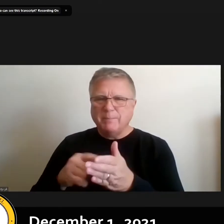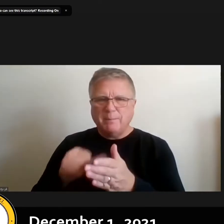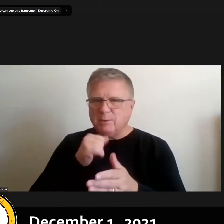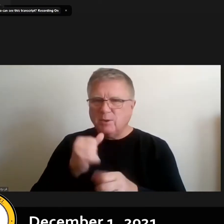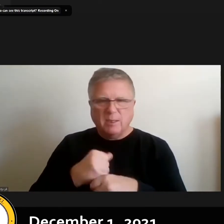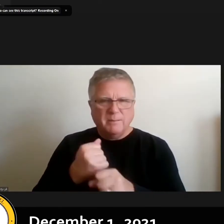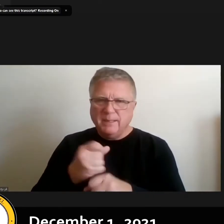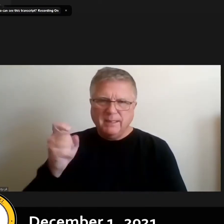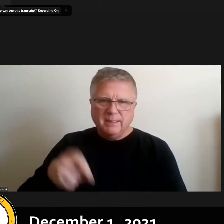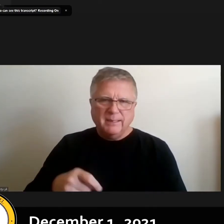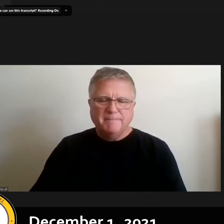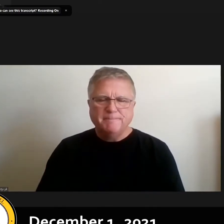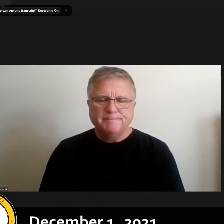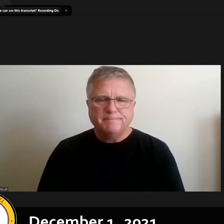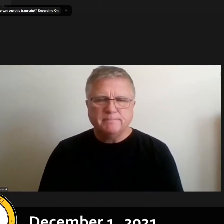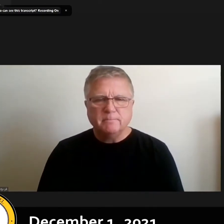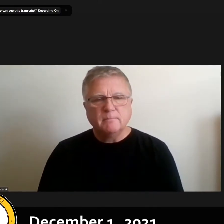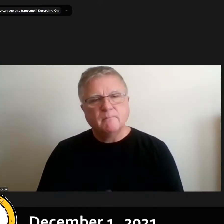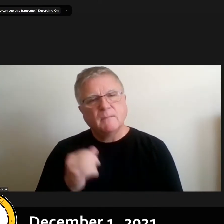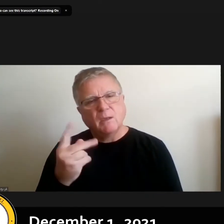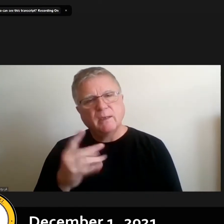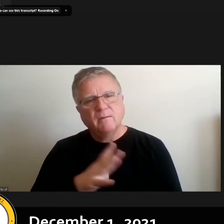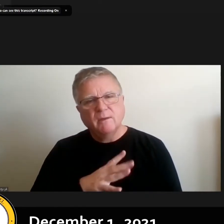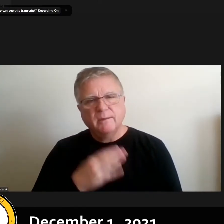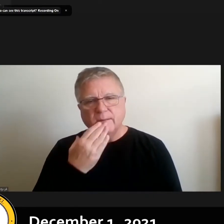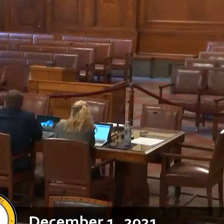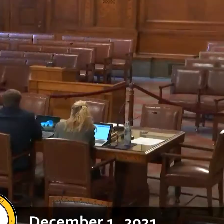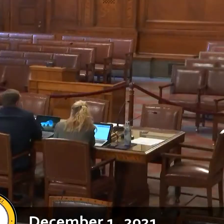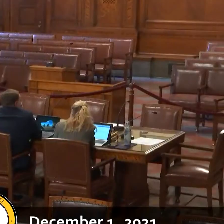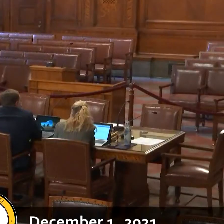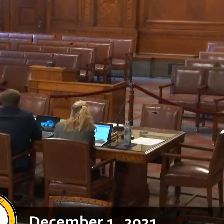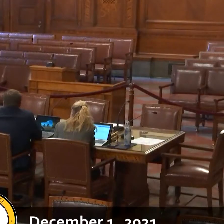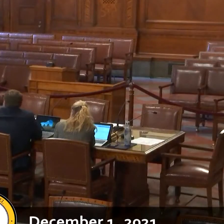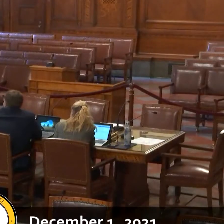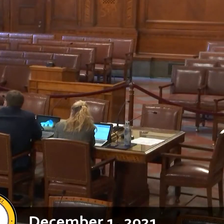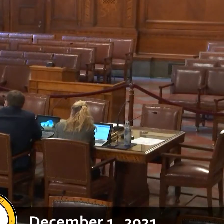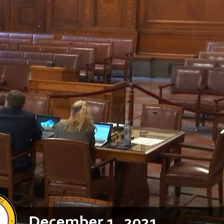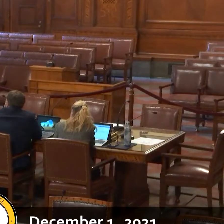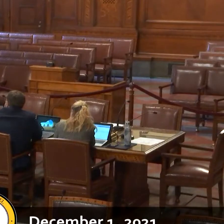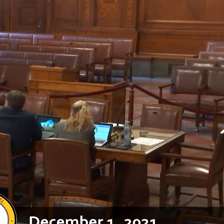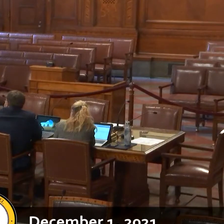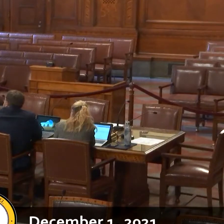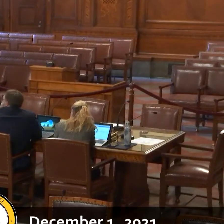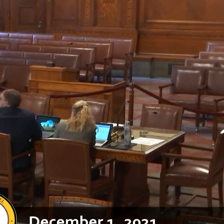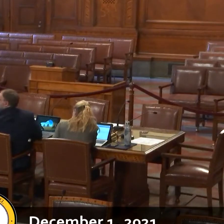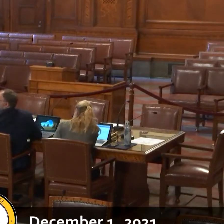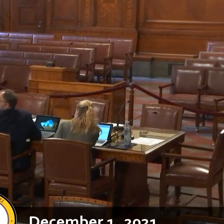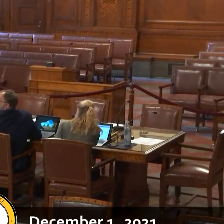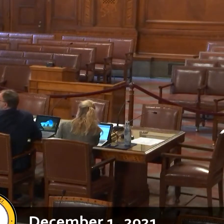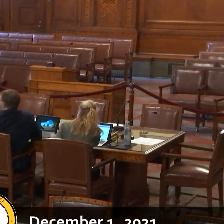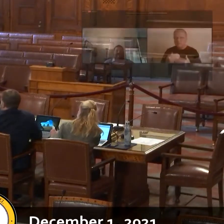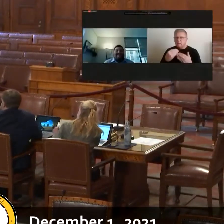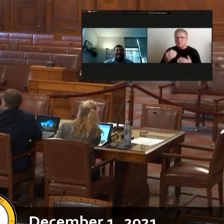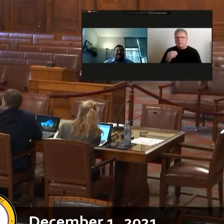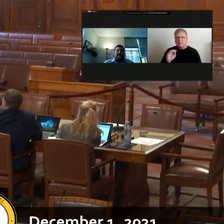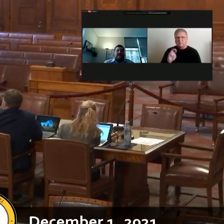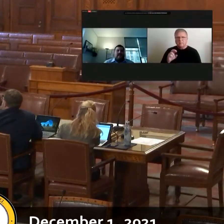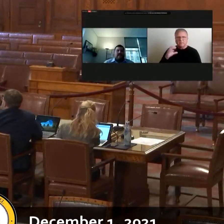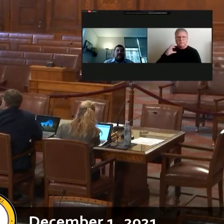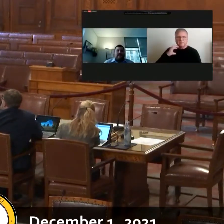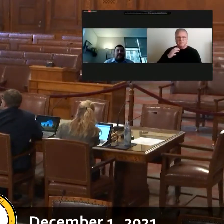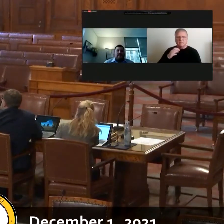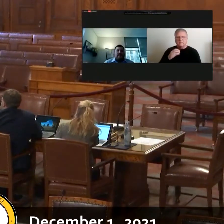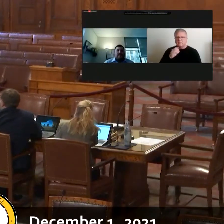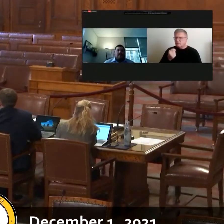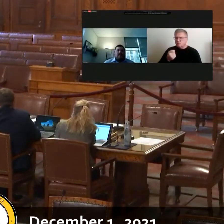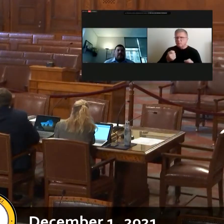okay all right well thanks and uh i will thank you mr chair thank you just real quickly to